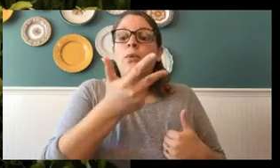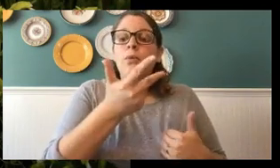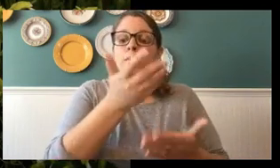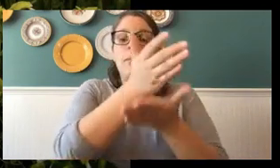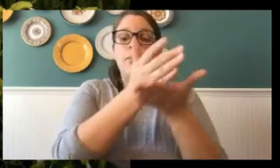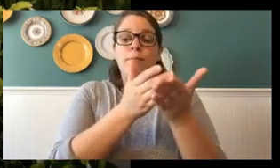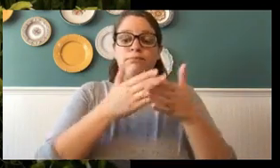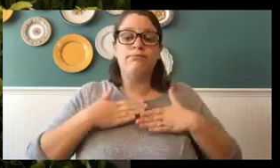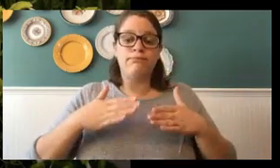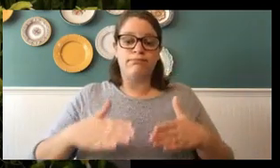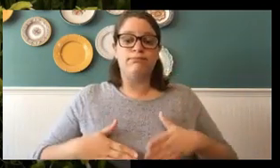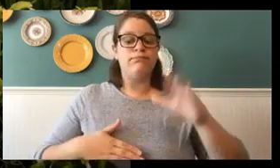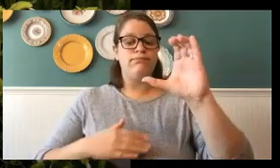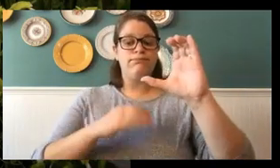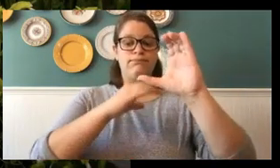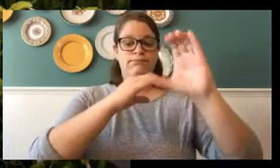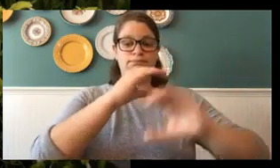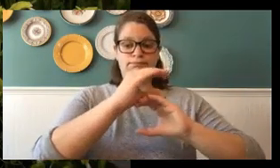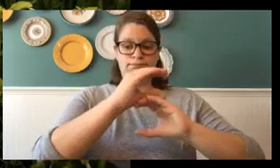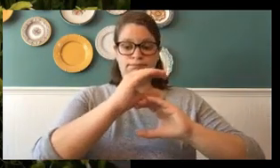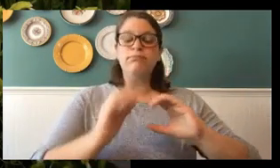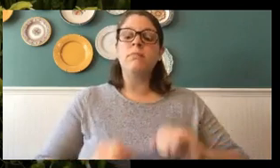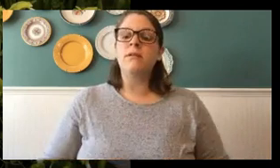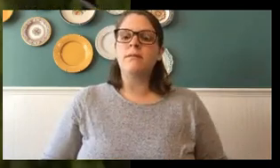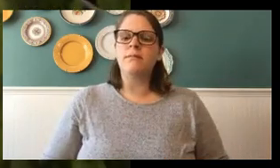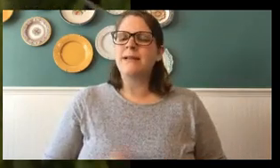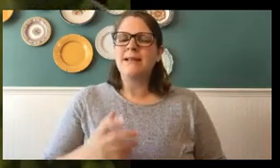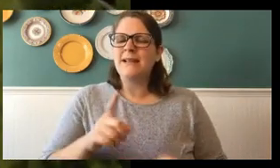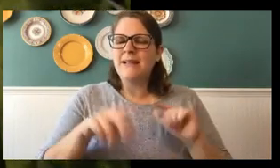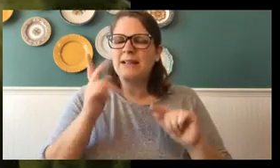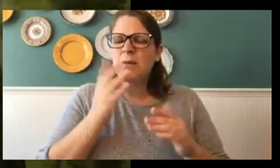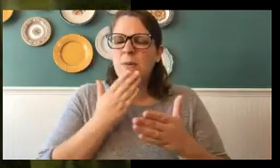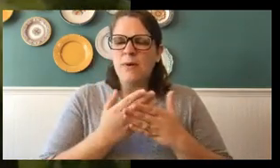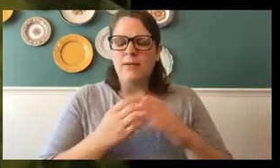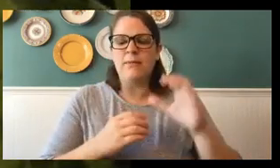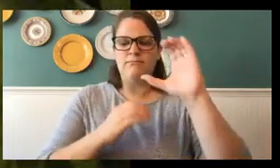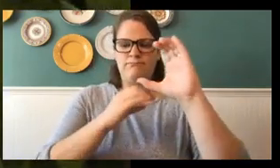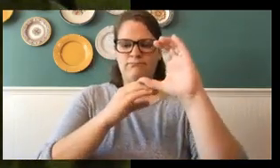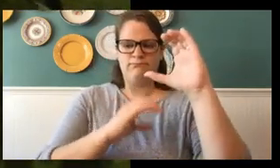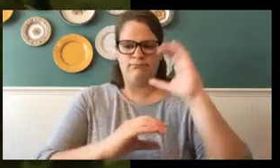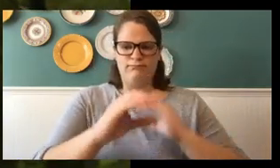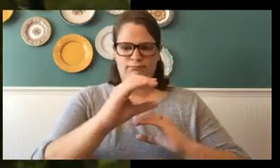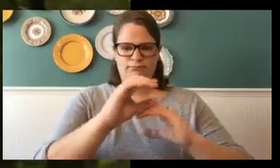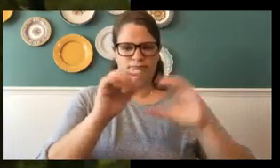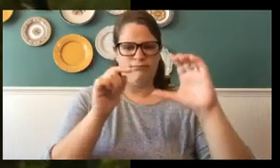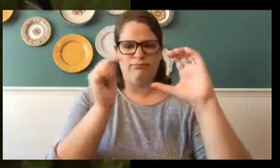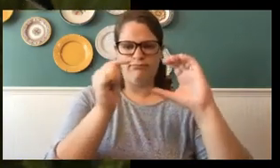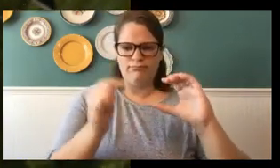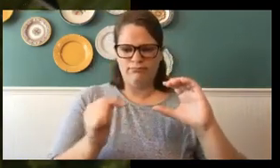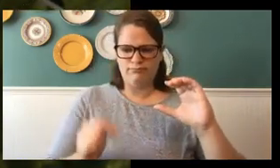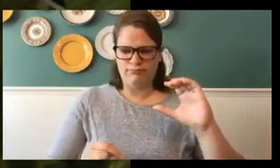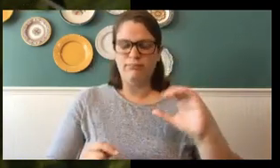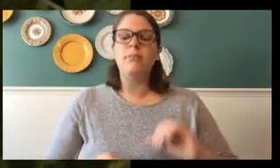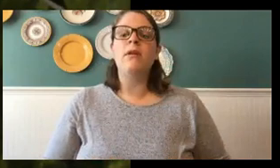of their body. Now, you can't see it very well, but let me show you. They have one, two, and three